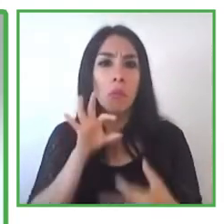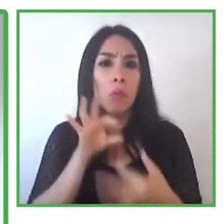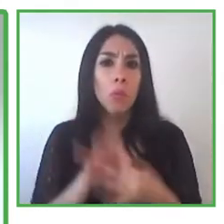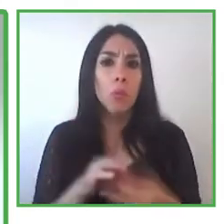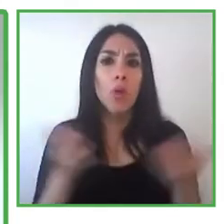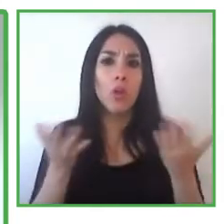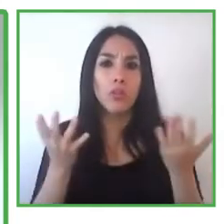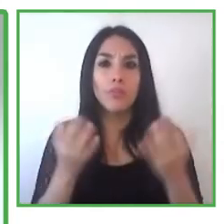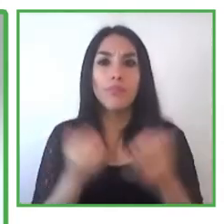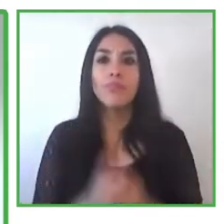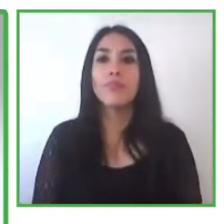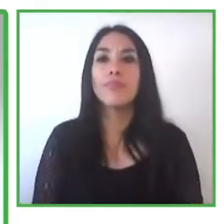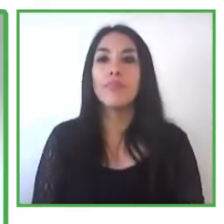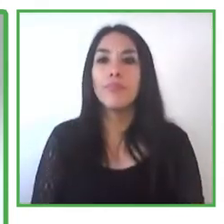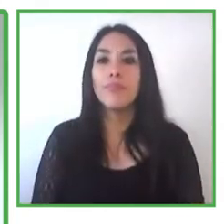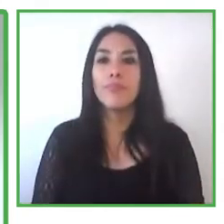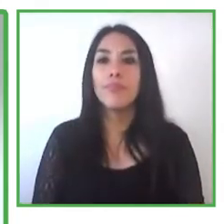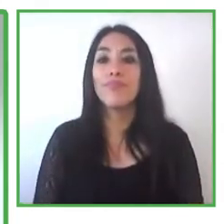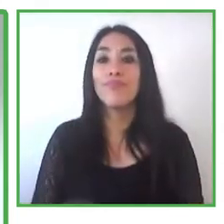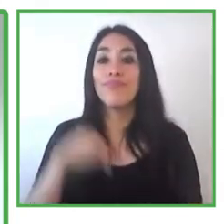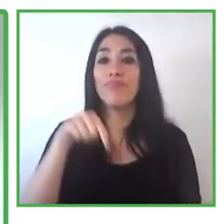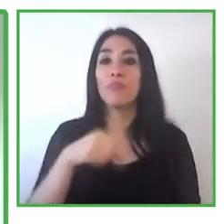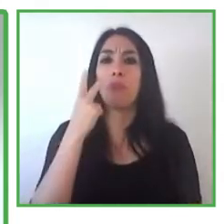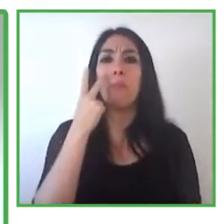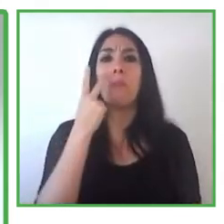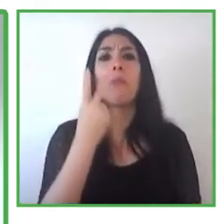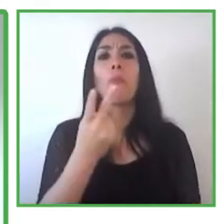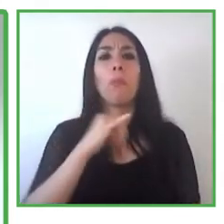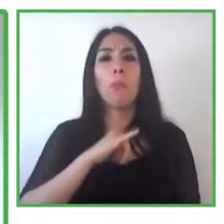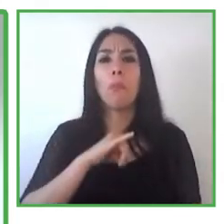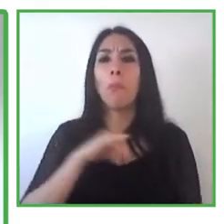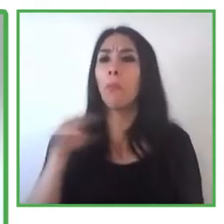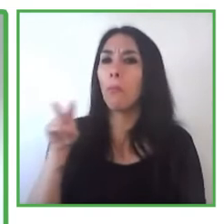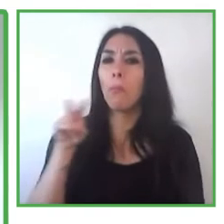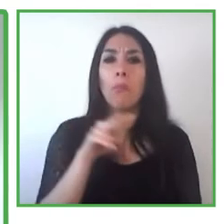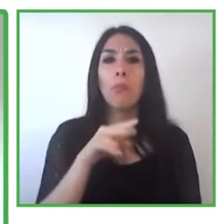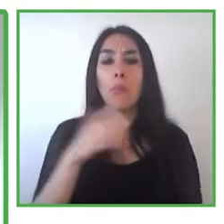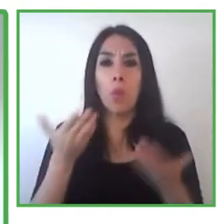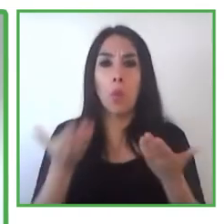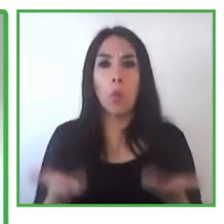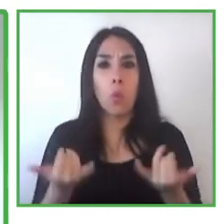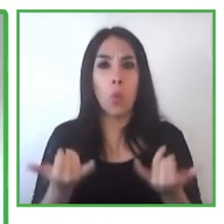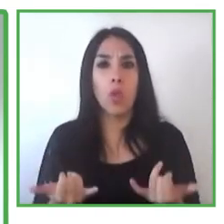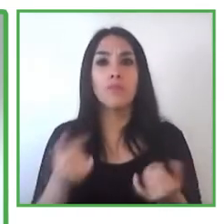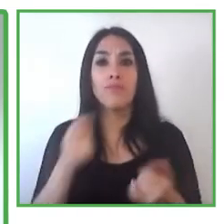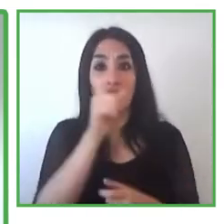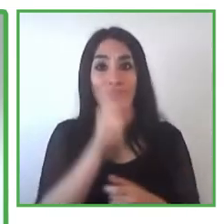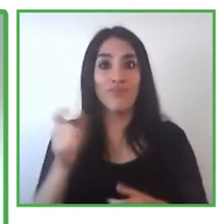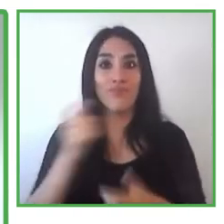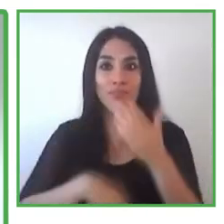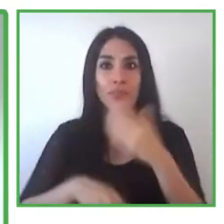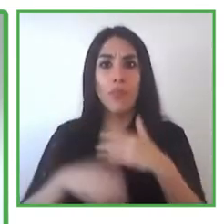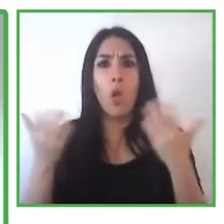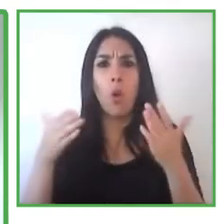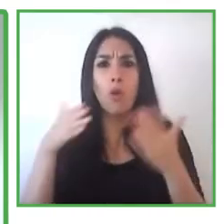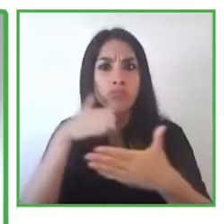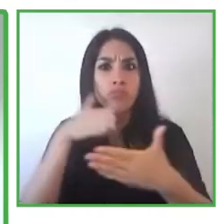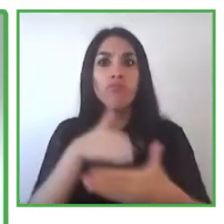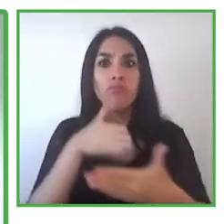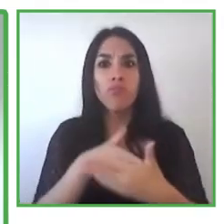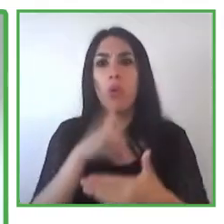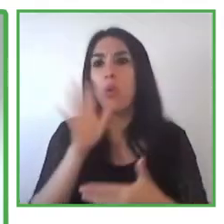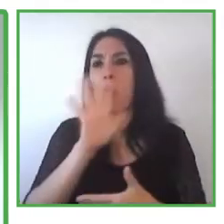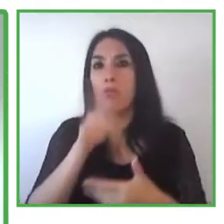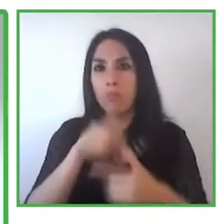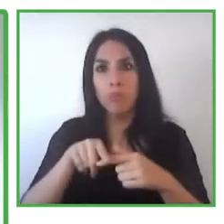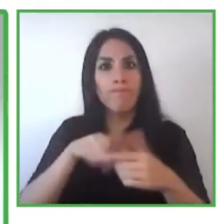his ability was born to needing the assistance, the specific